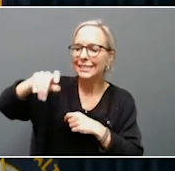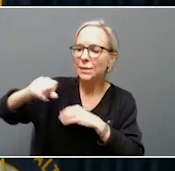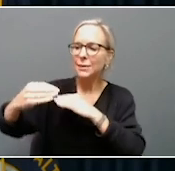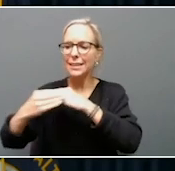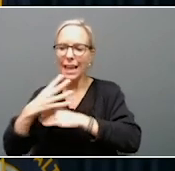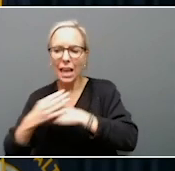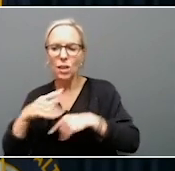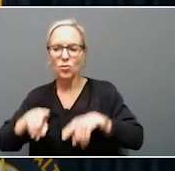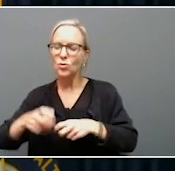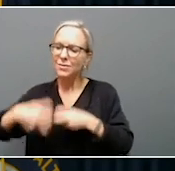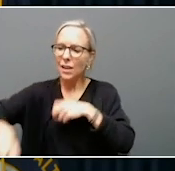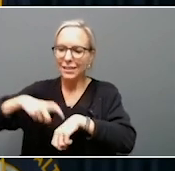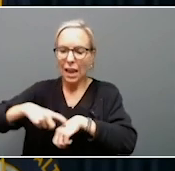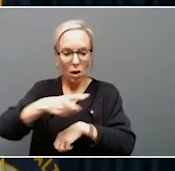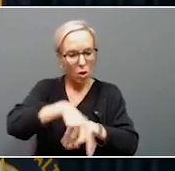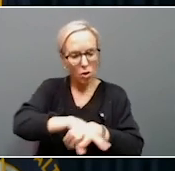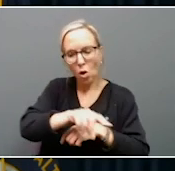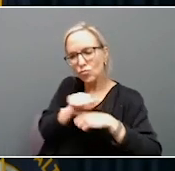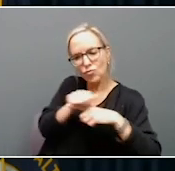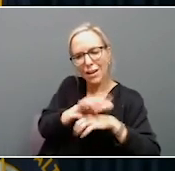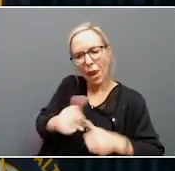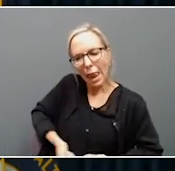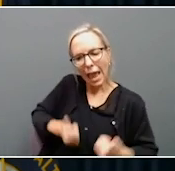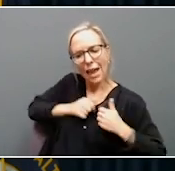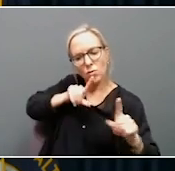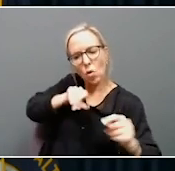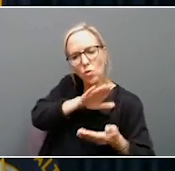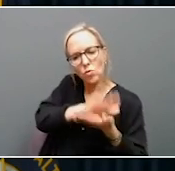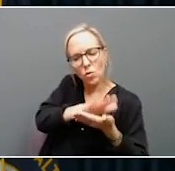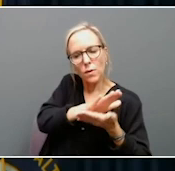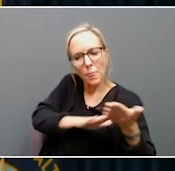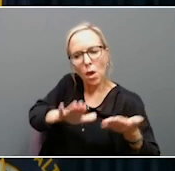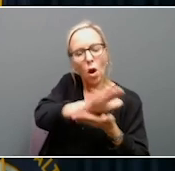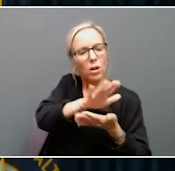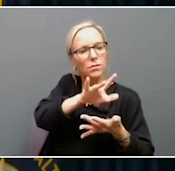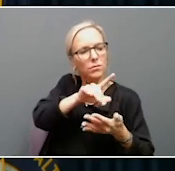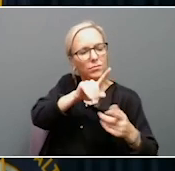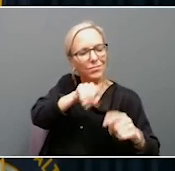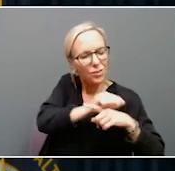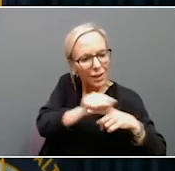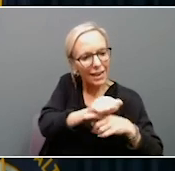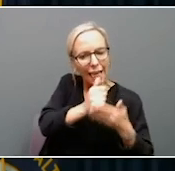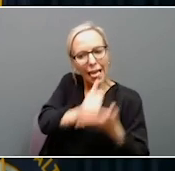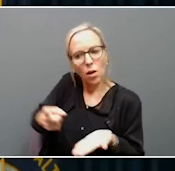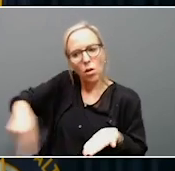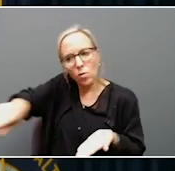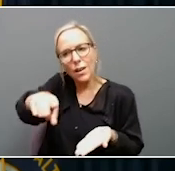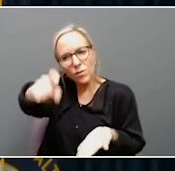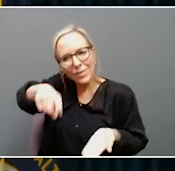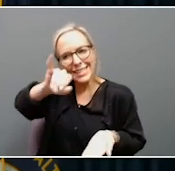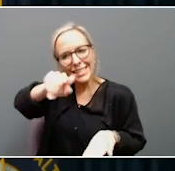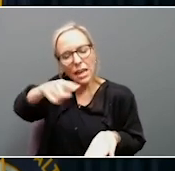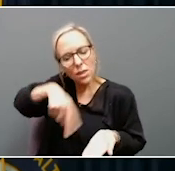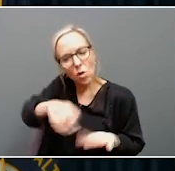train a good portion of their life. Go to school to help you if you need it. And they are out there waiting for you.